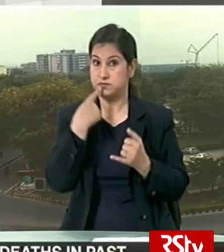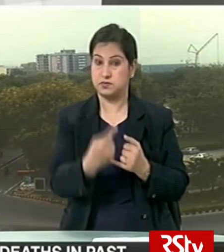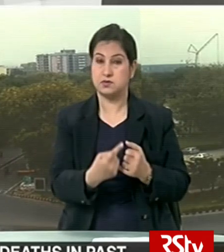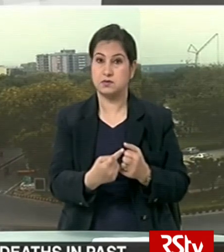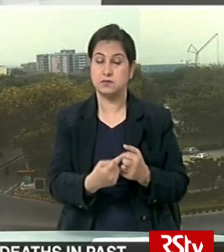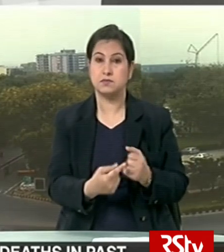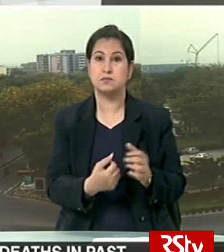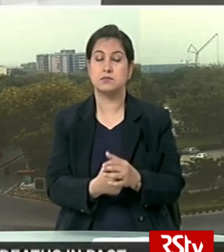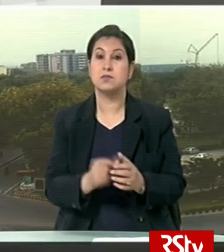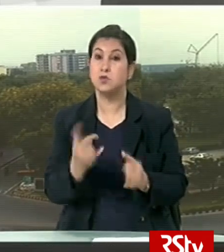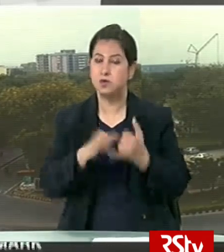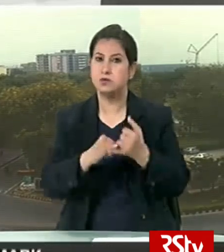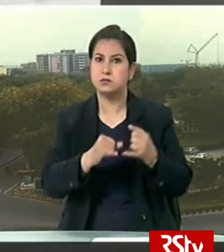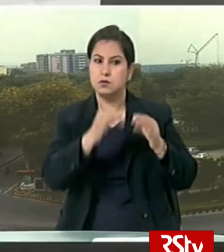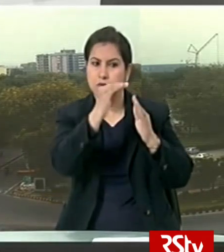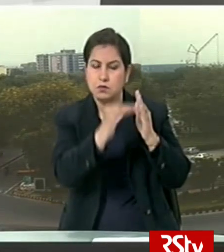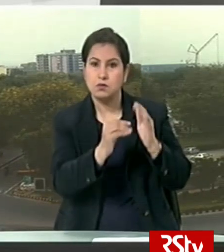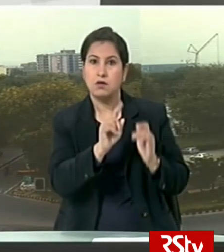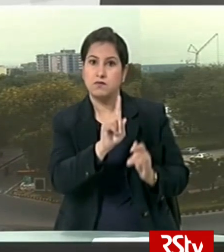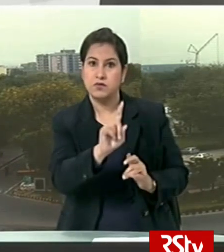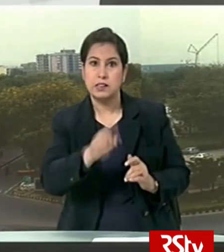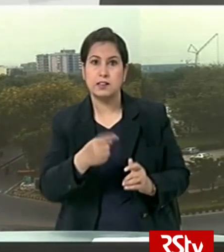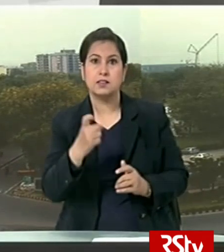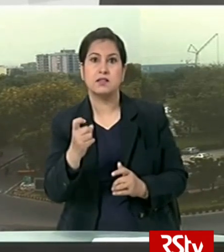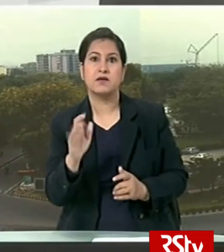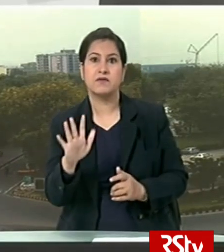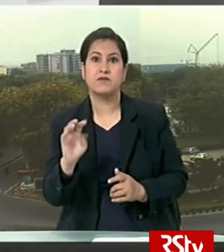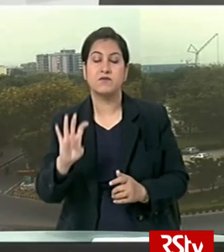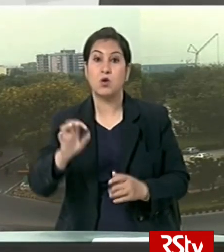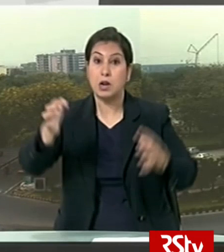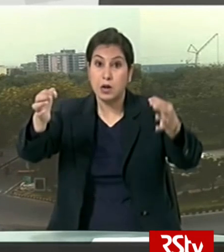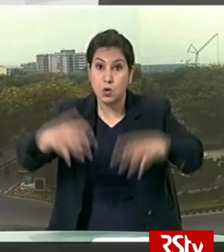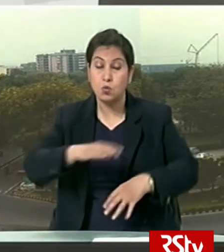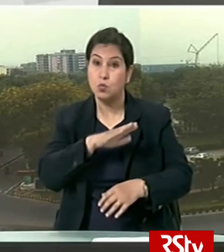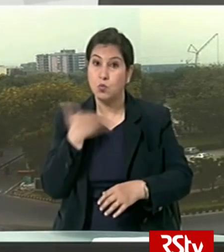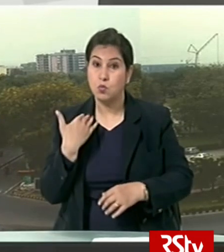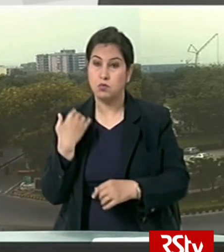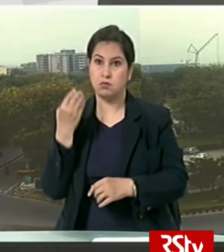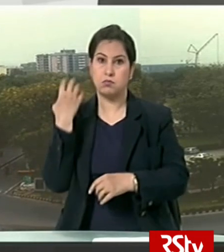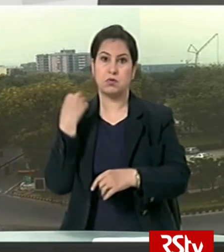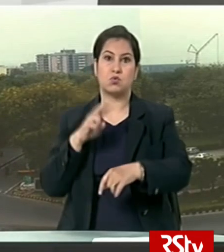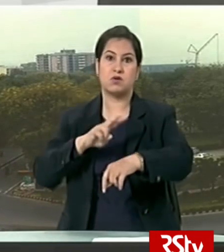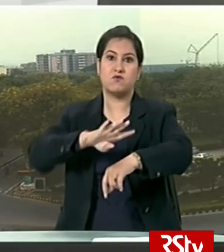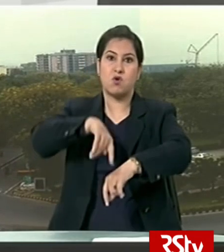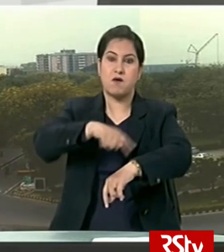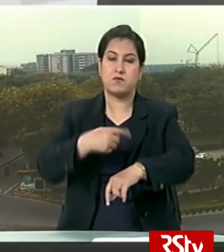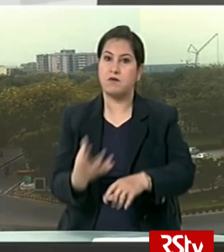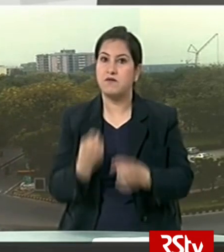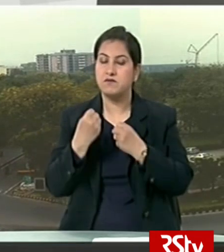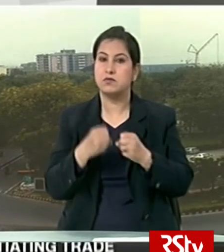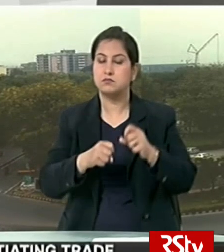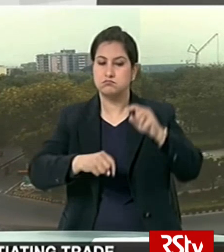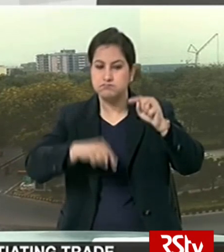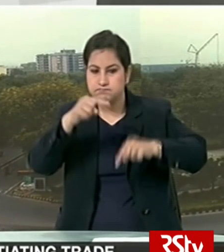recorded 1,754 new coronavirus deaths in the past 24 hours taking the